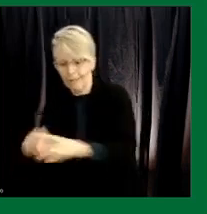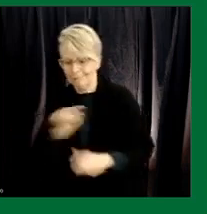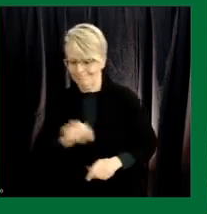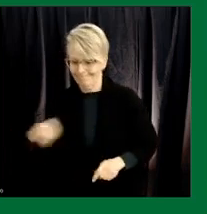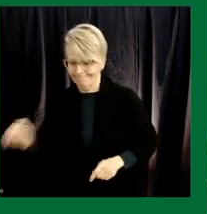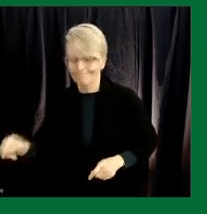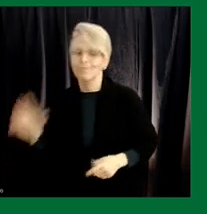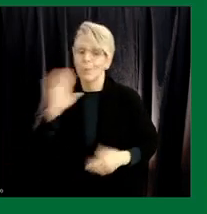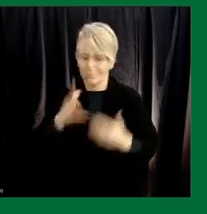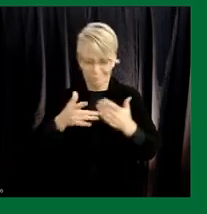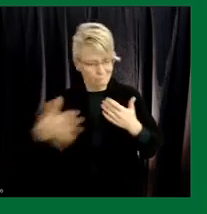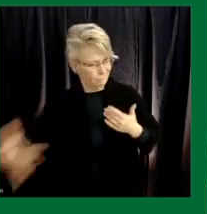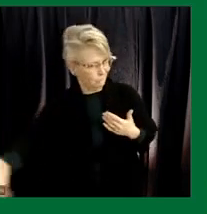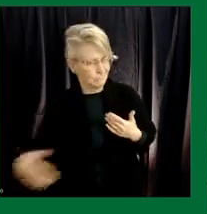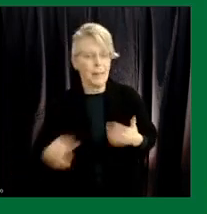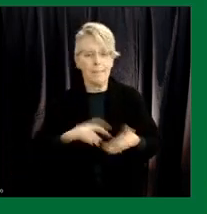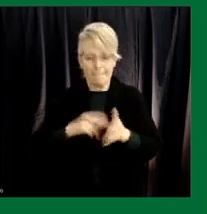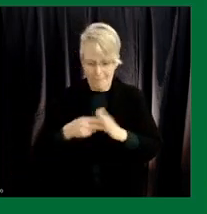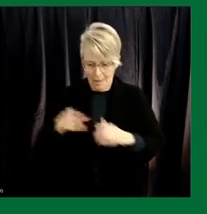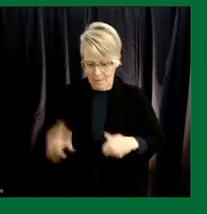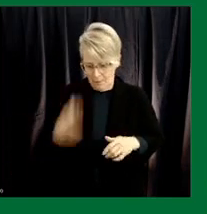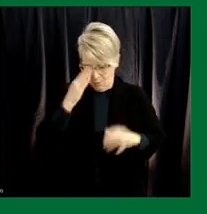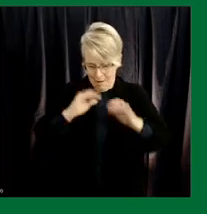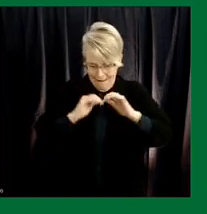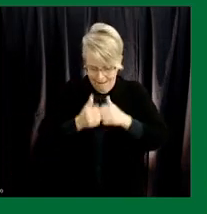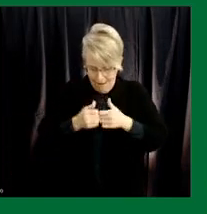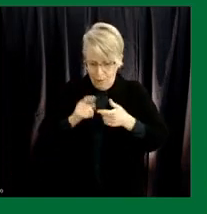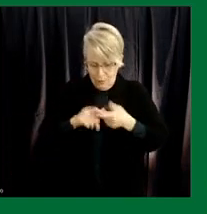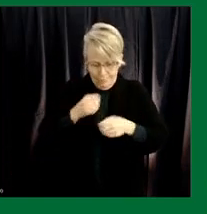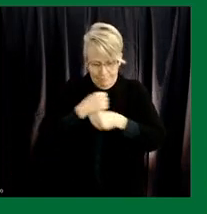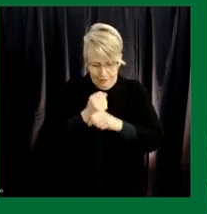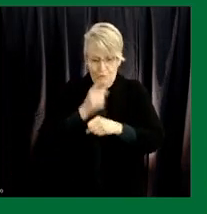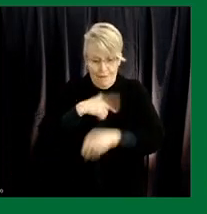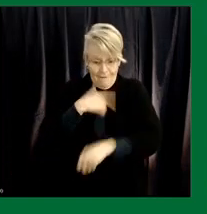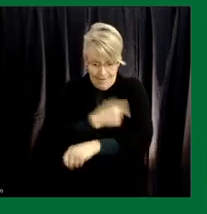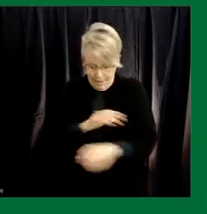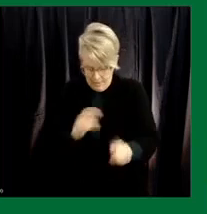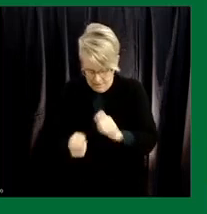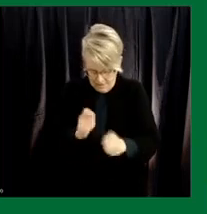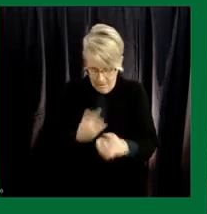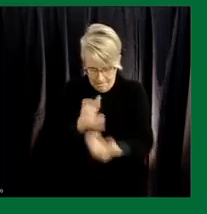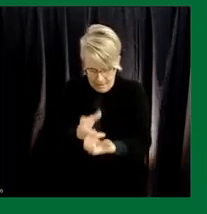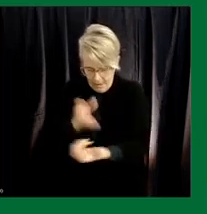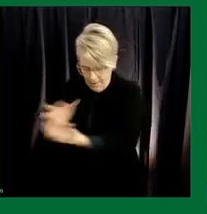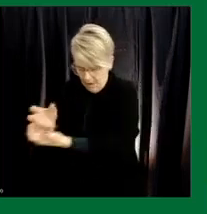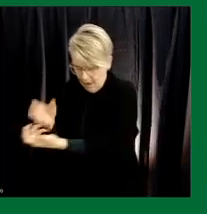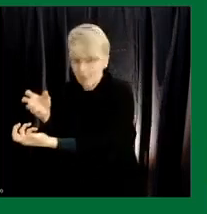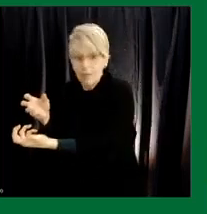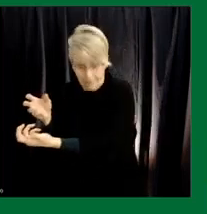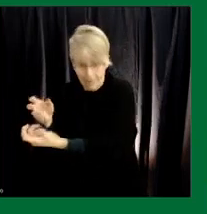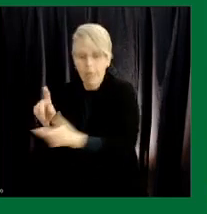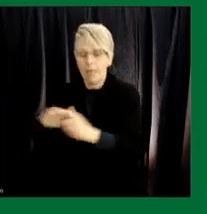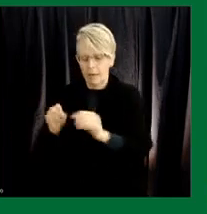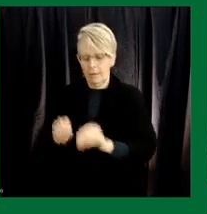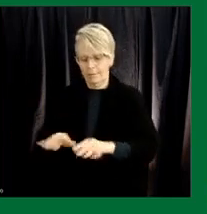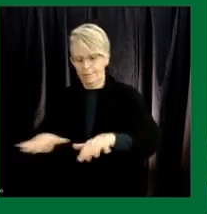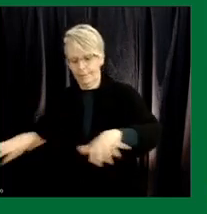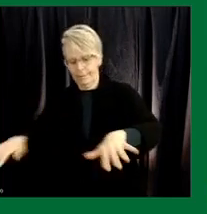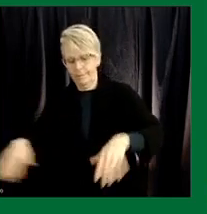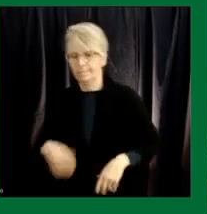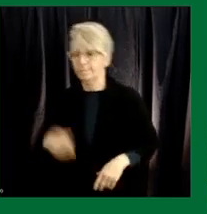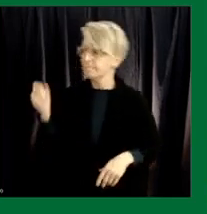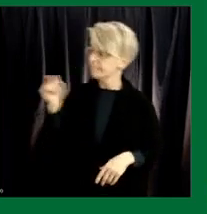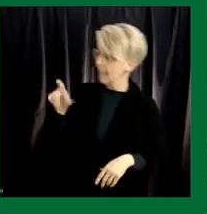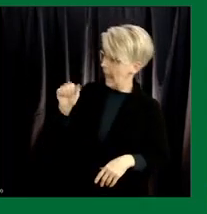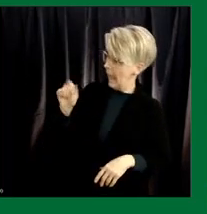both here in saskatchewan and elsewhere to ensure that in the future we have vaccines for these variants do you have a follow-up adam